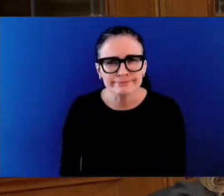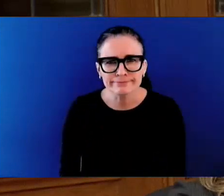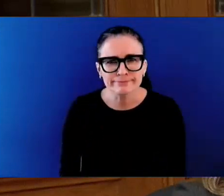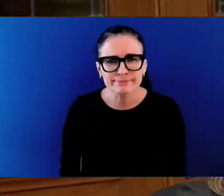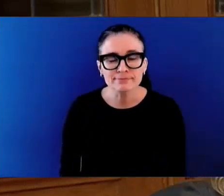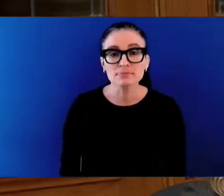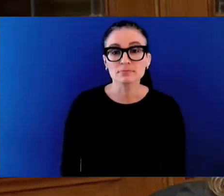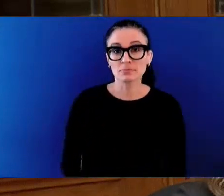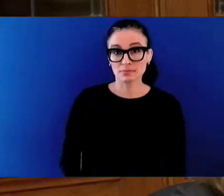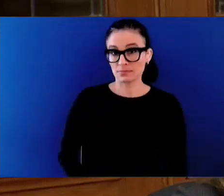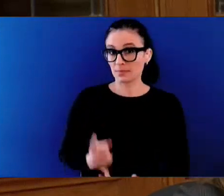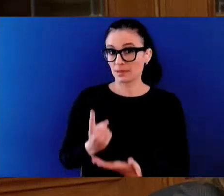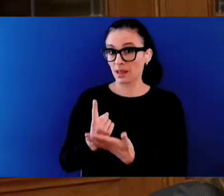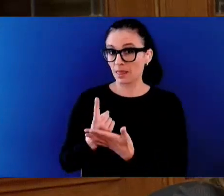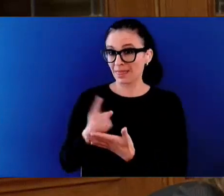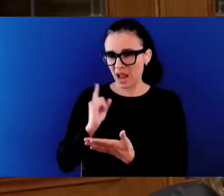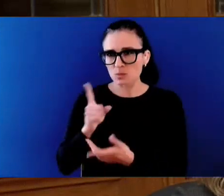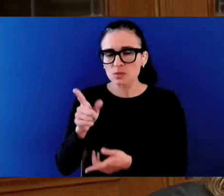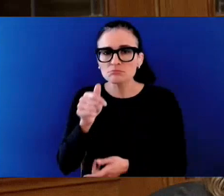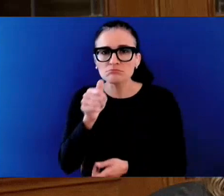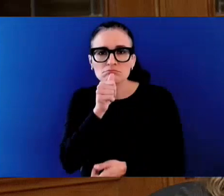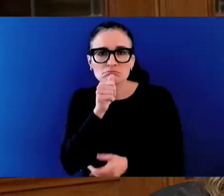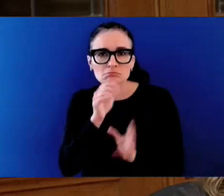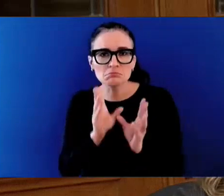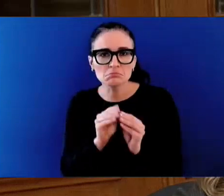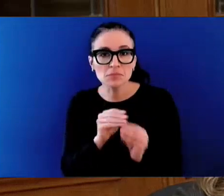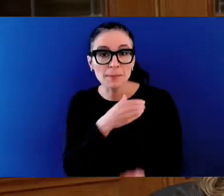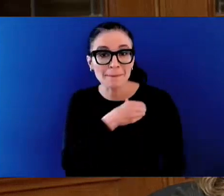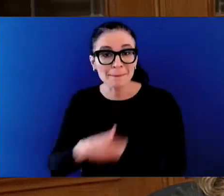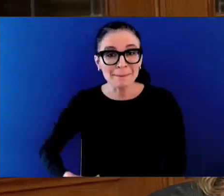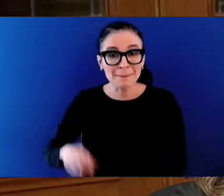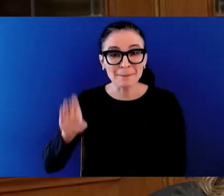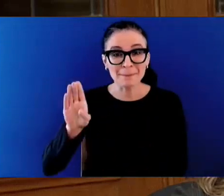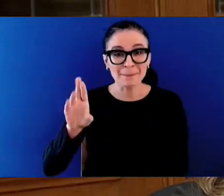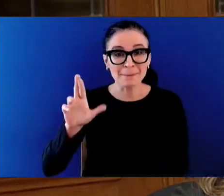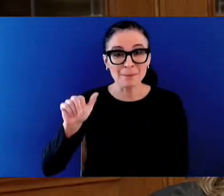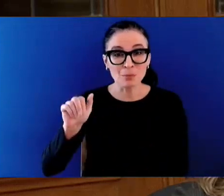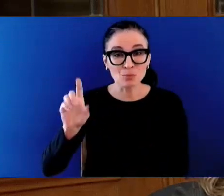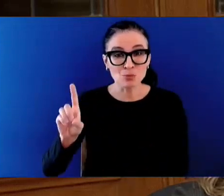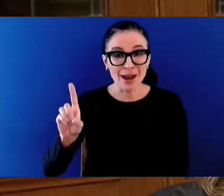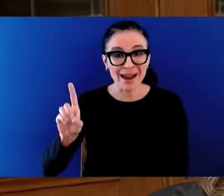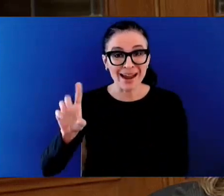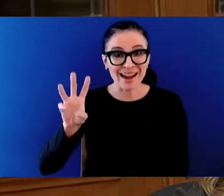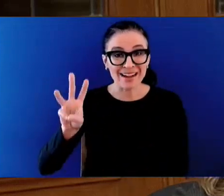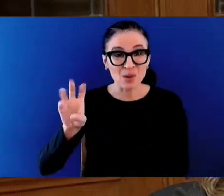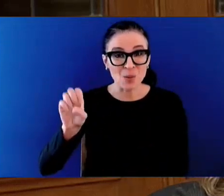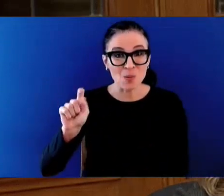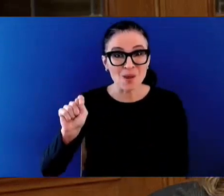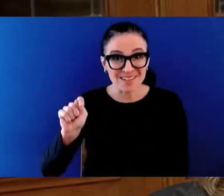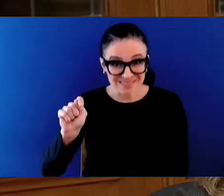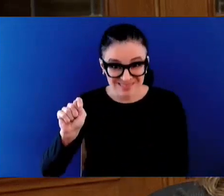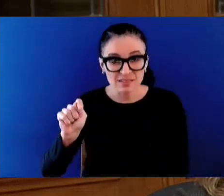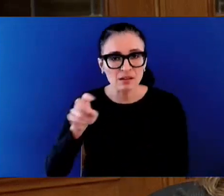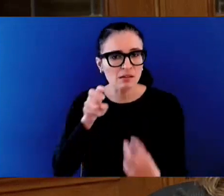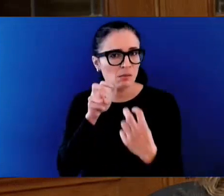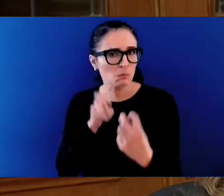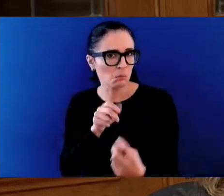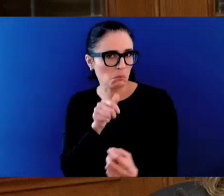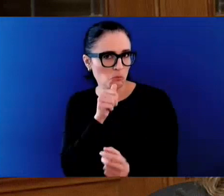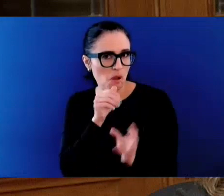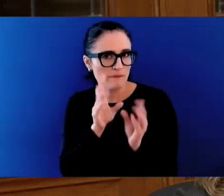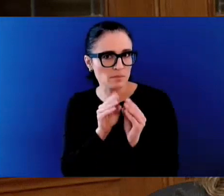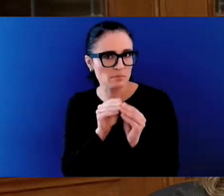that while he has personally been in touch with Greg Sword, the father of Camilla Sword, the local MLA for Port